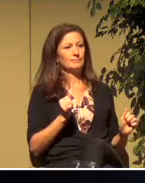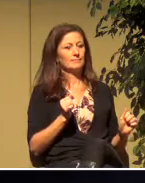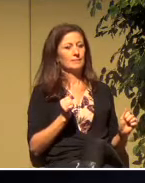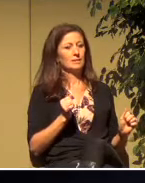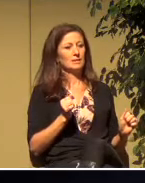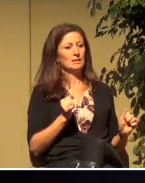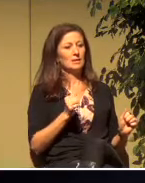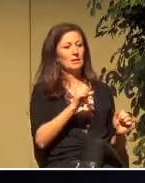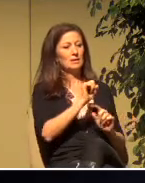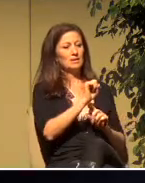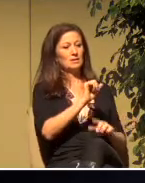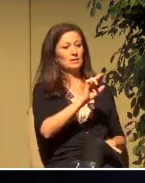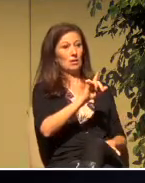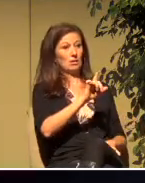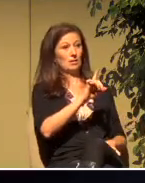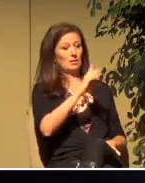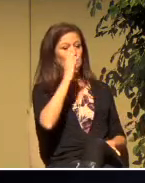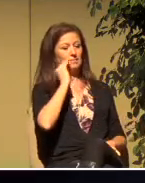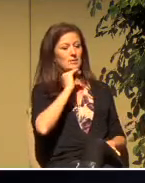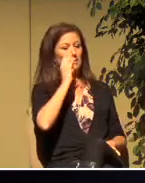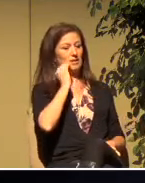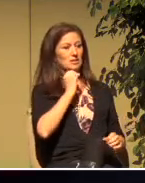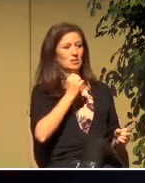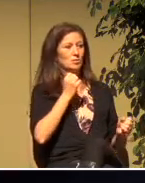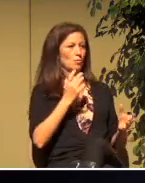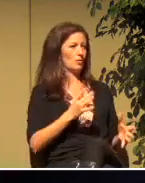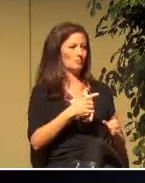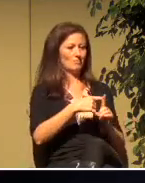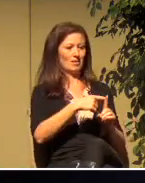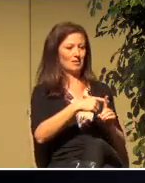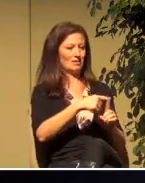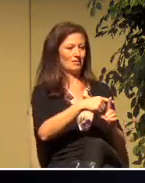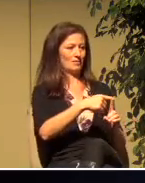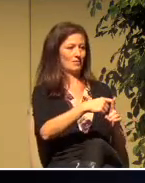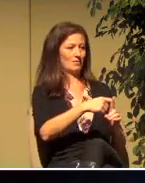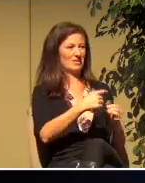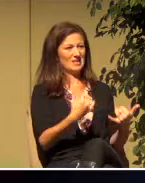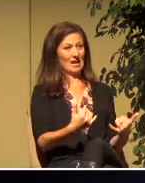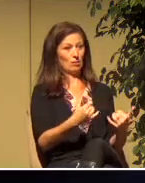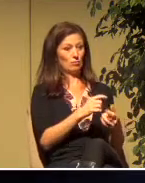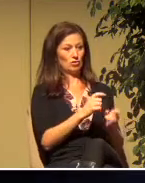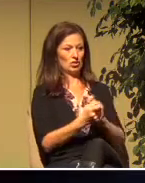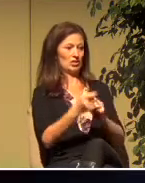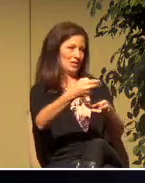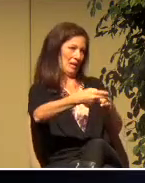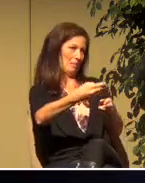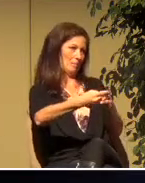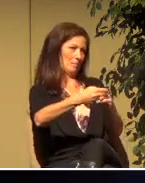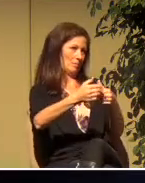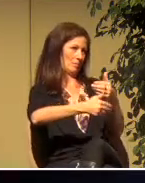upon Saul who is now forever going to be known as Paul.